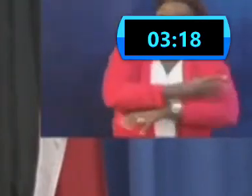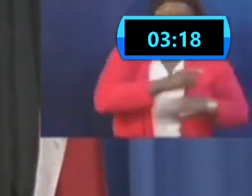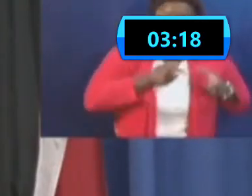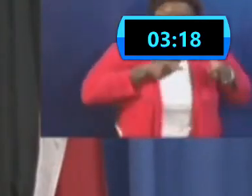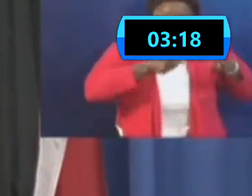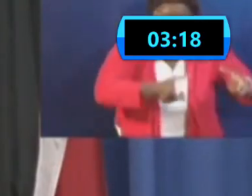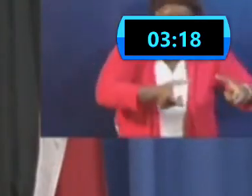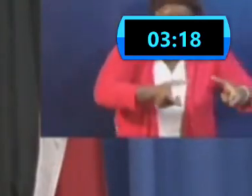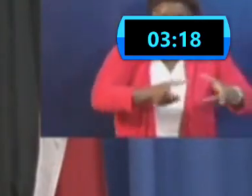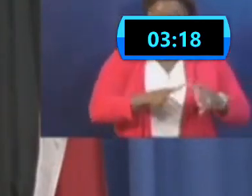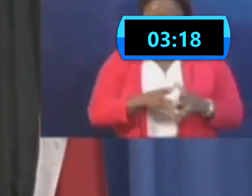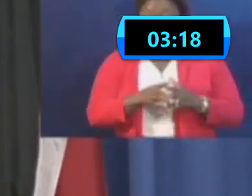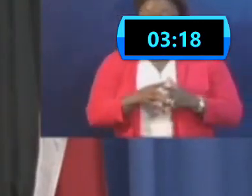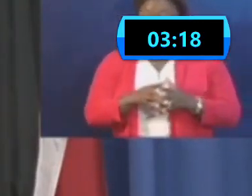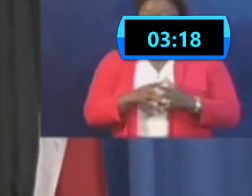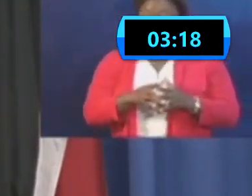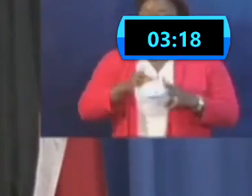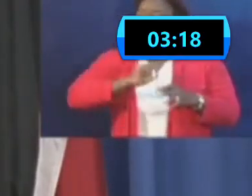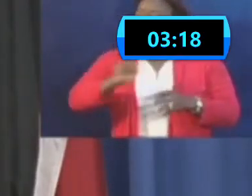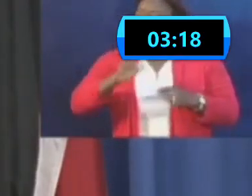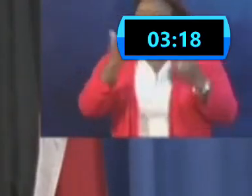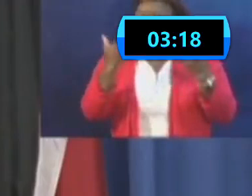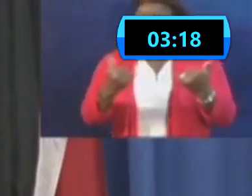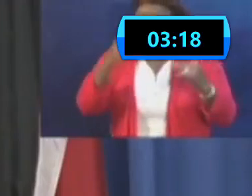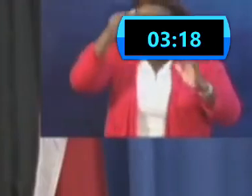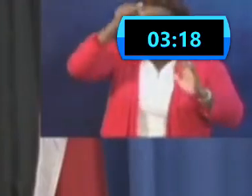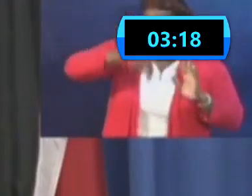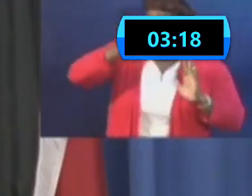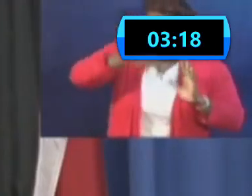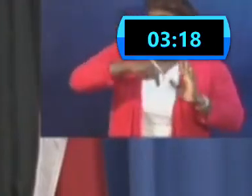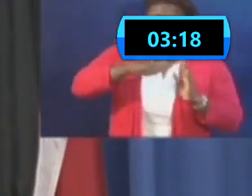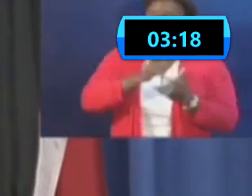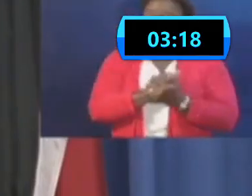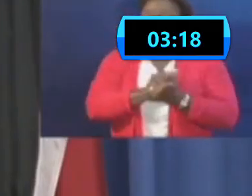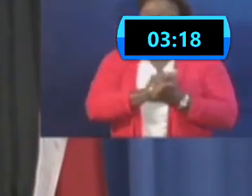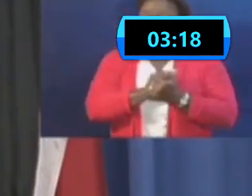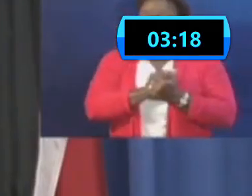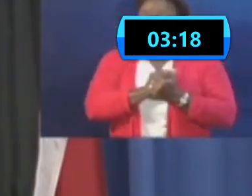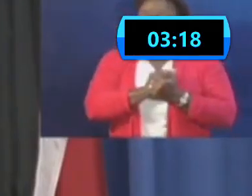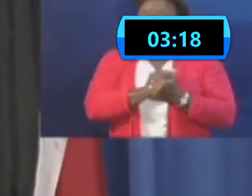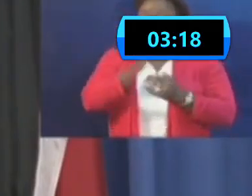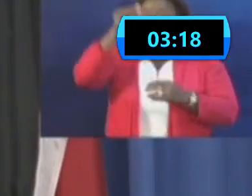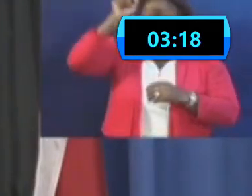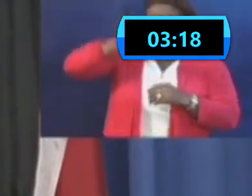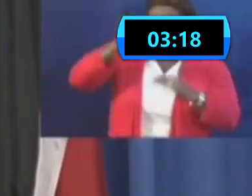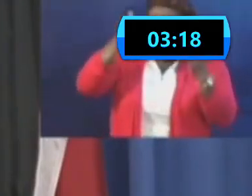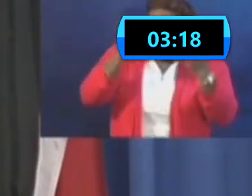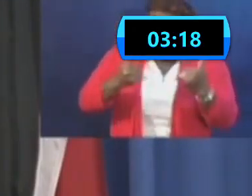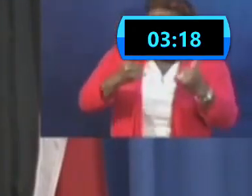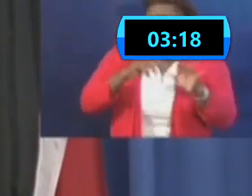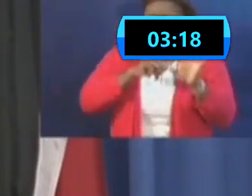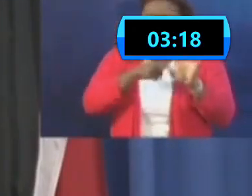plans are put in place and action immediately to avoid and to ensure that we have continuity across the sectors.